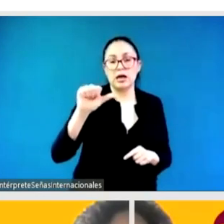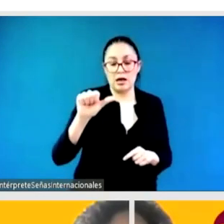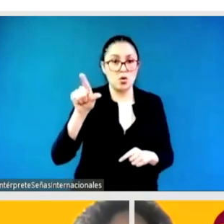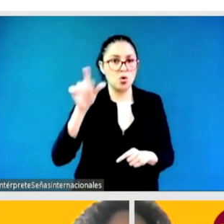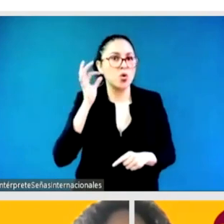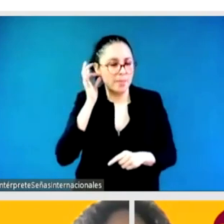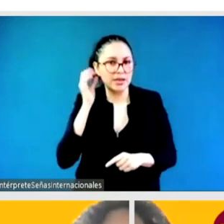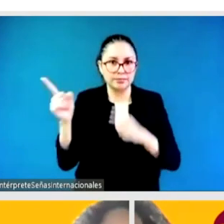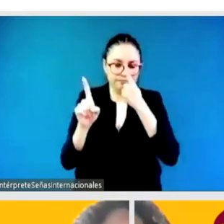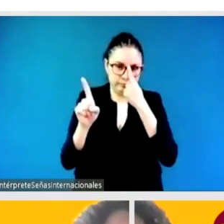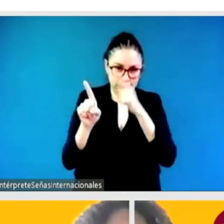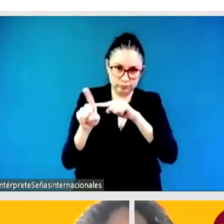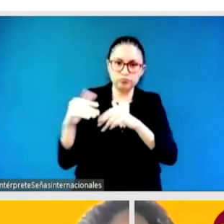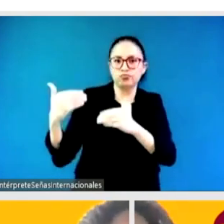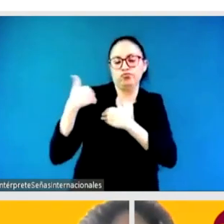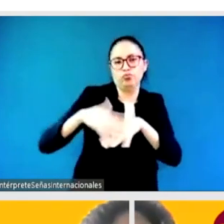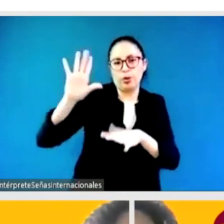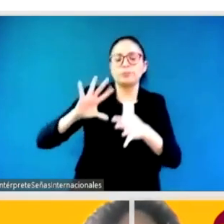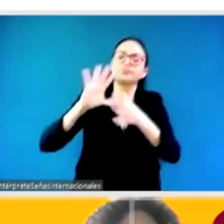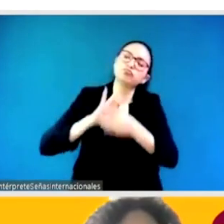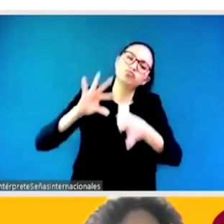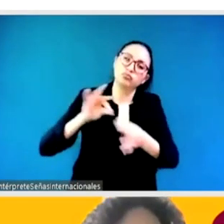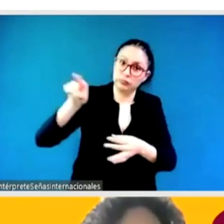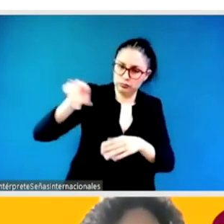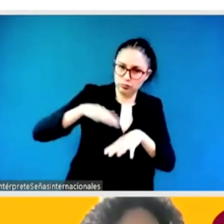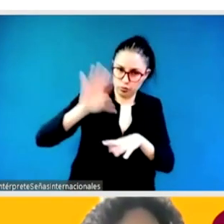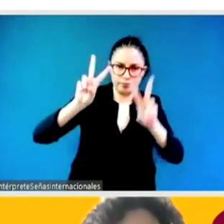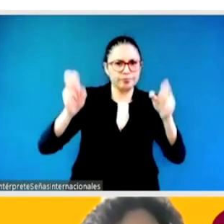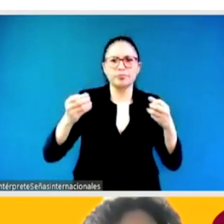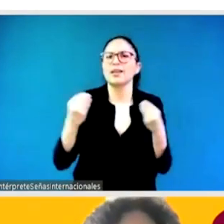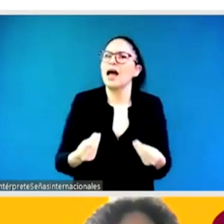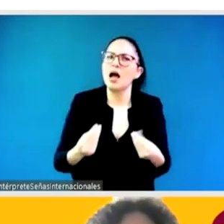coalition. What have we identified there for the realization of our vision?